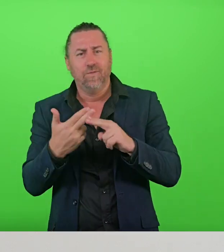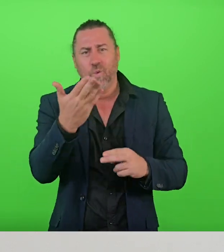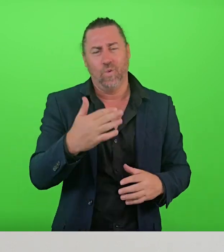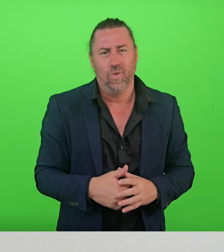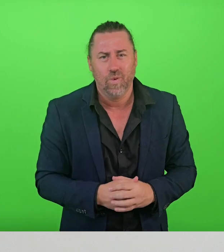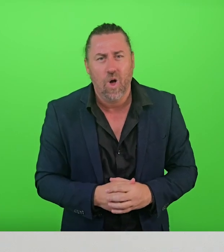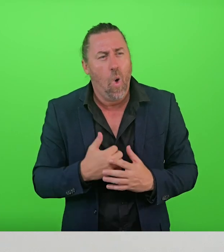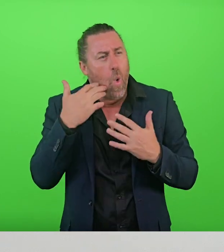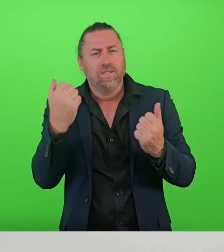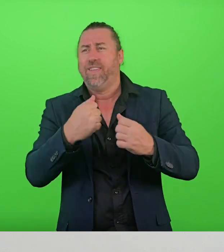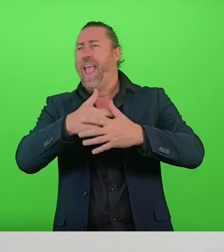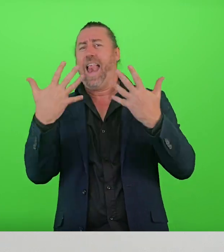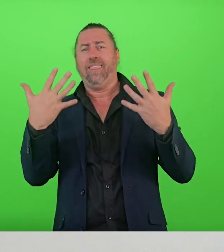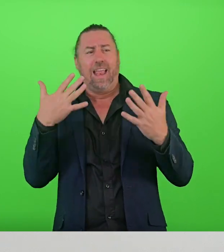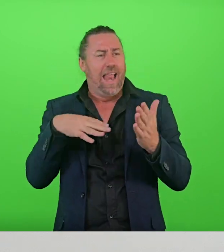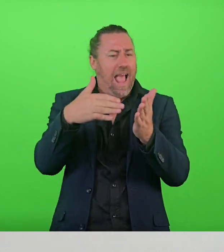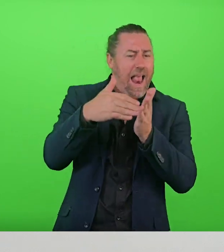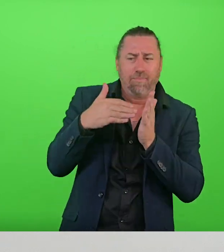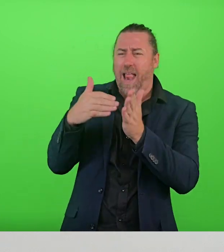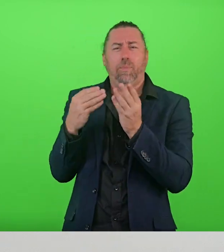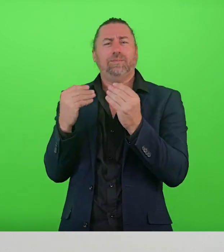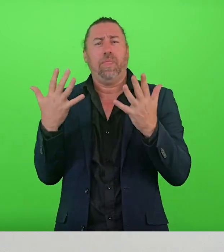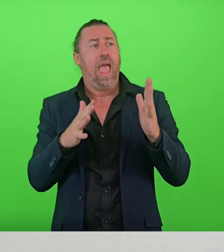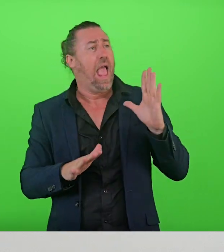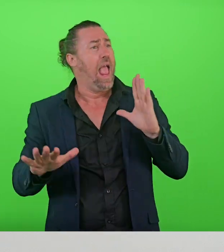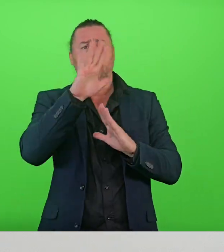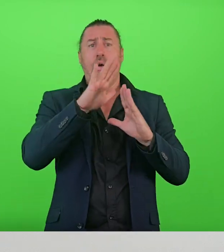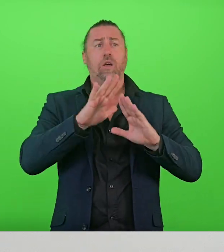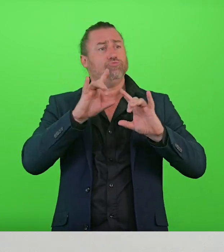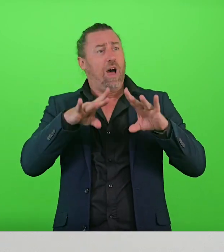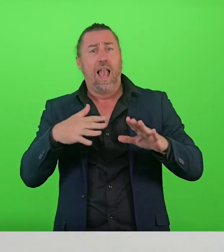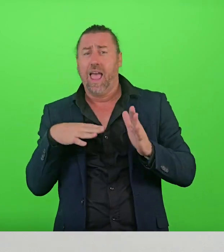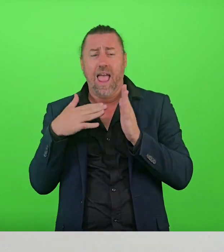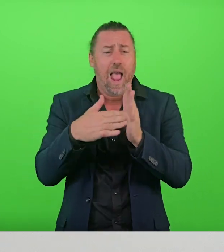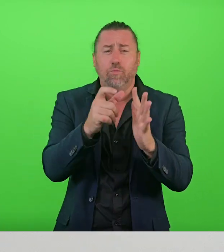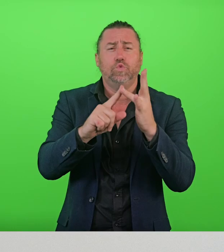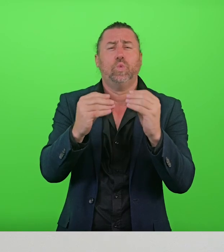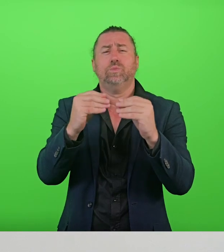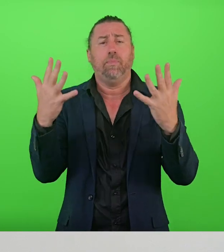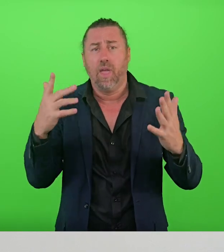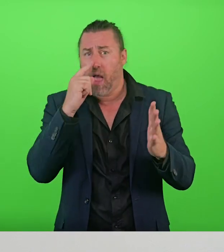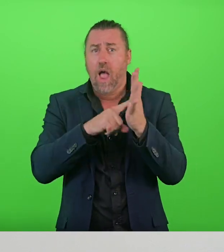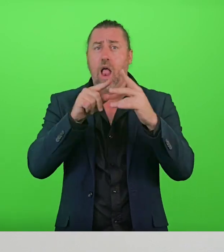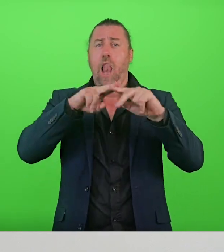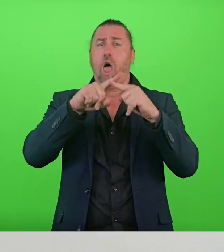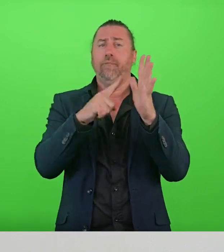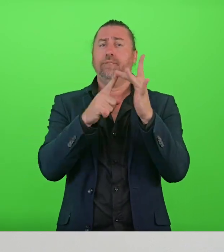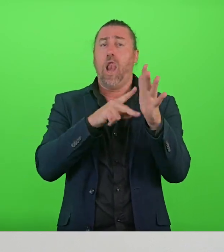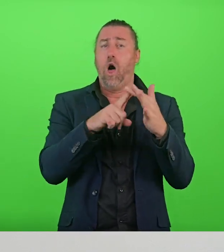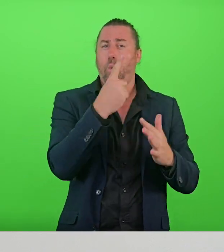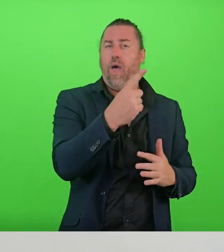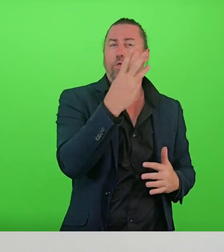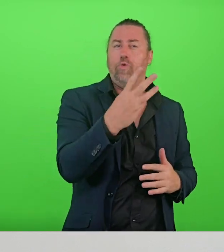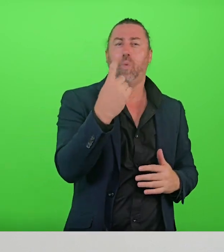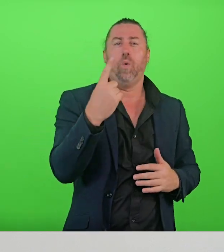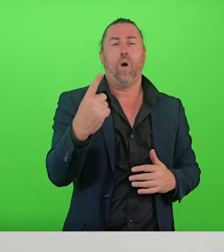Help is available 24 hours a day anywhere in Australia if you're in crisis. If you need help now, call Lifeline 13